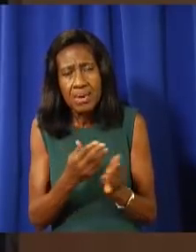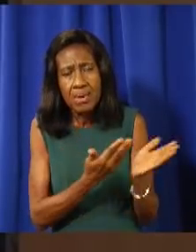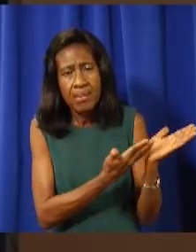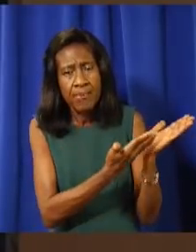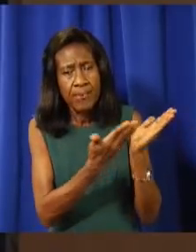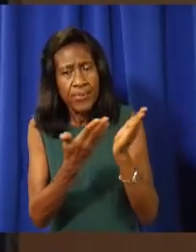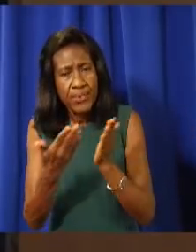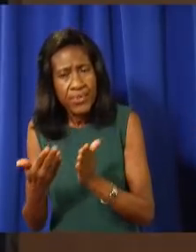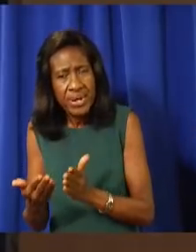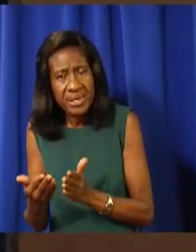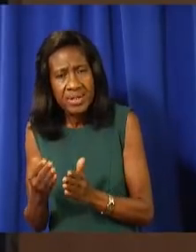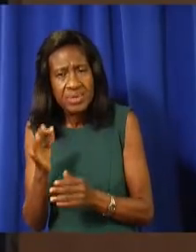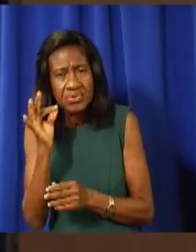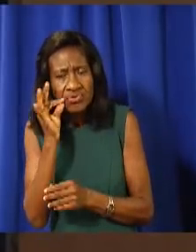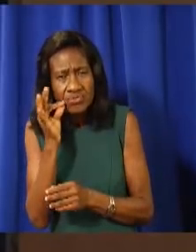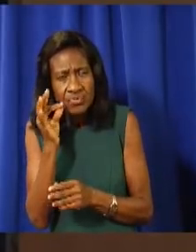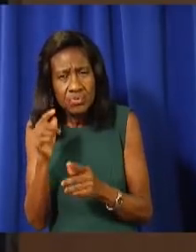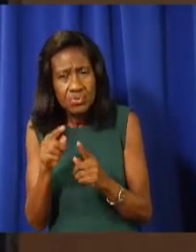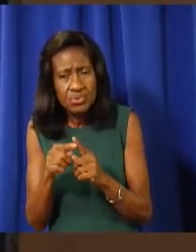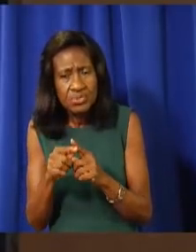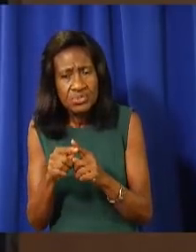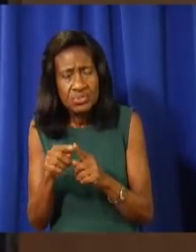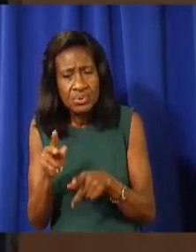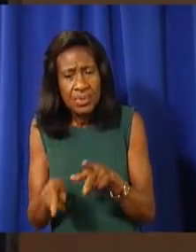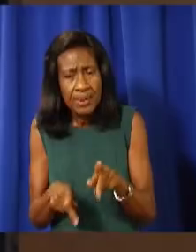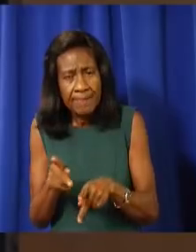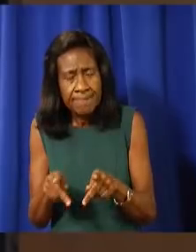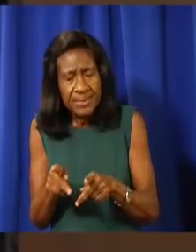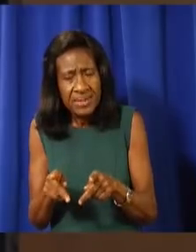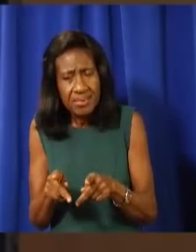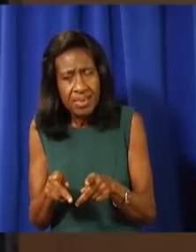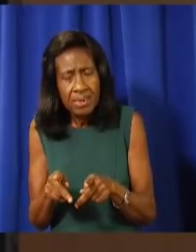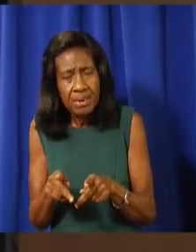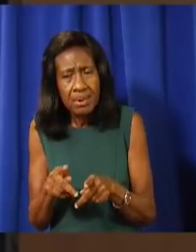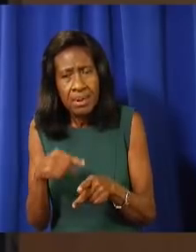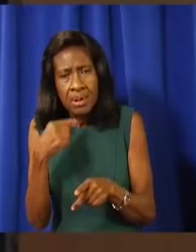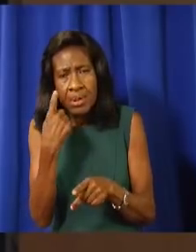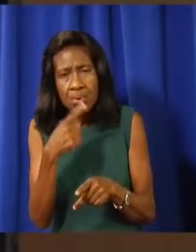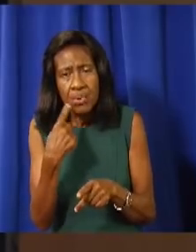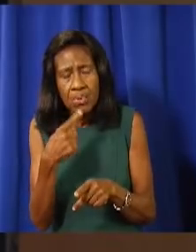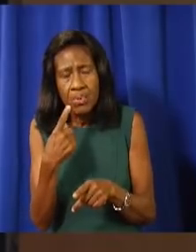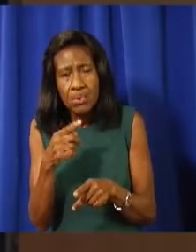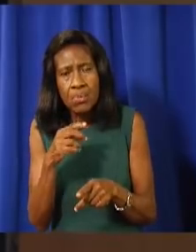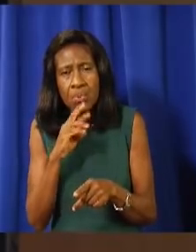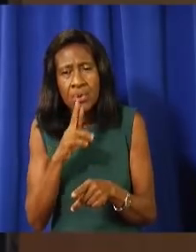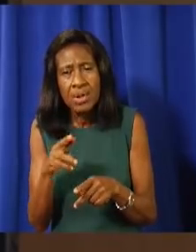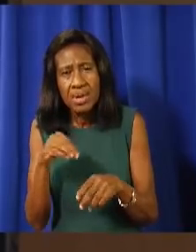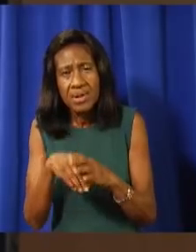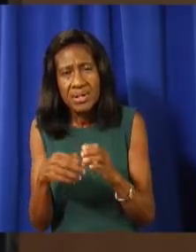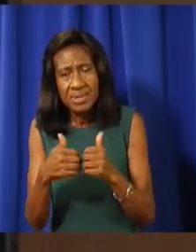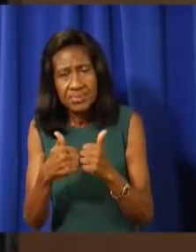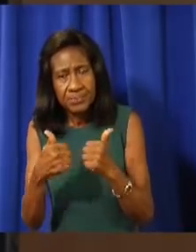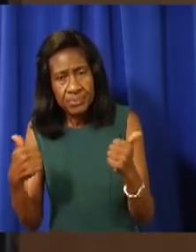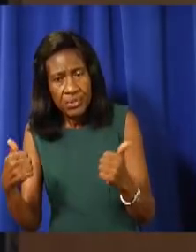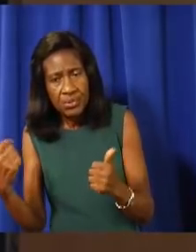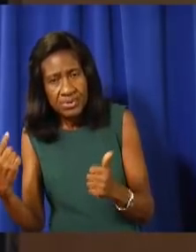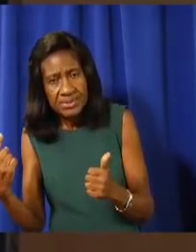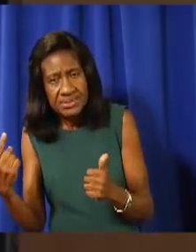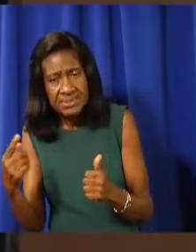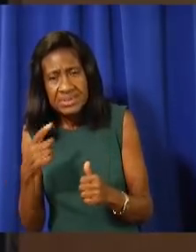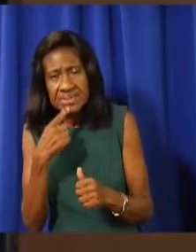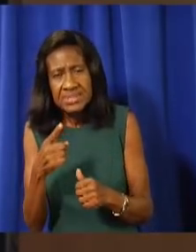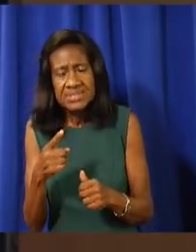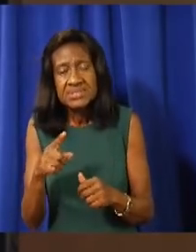put in that list. Initially the list includes all individuals working at the point of entry, taxi drivers,